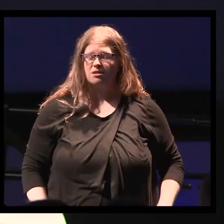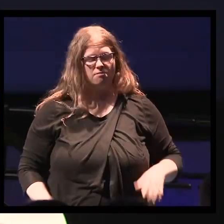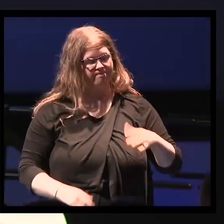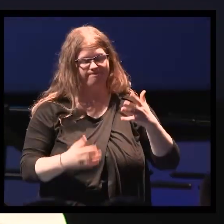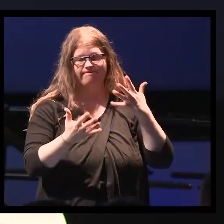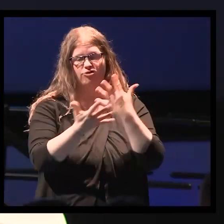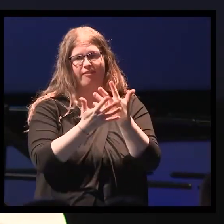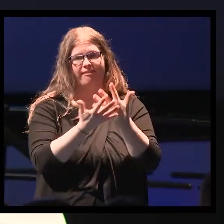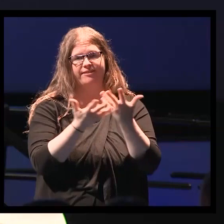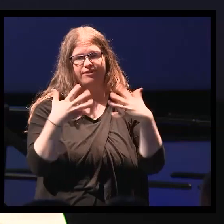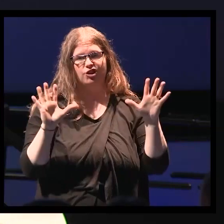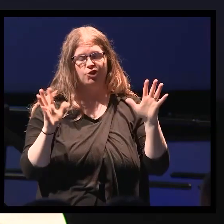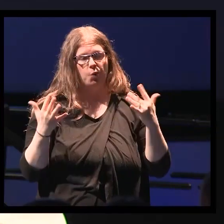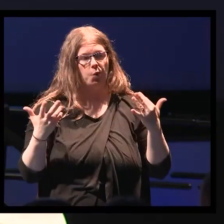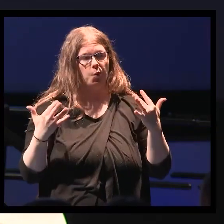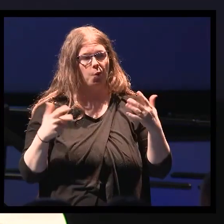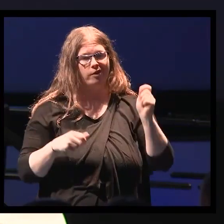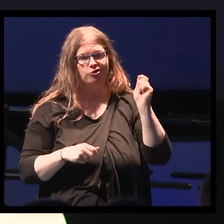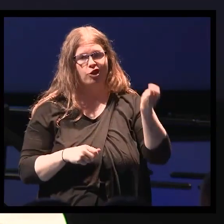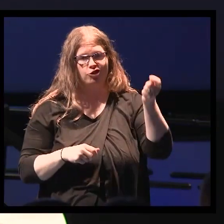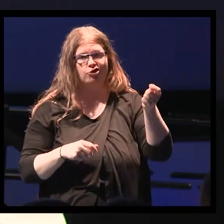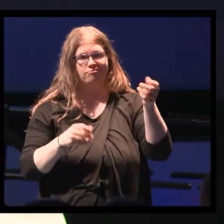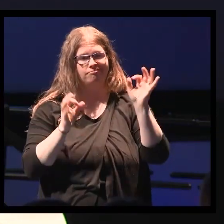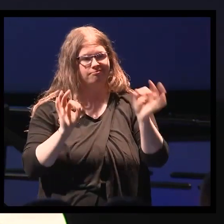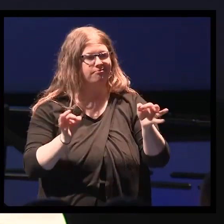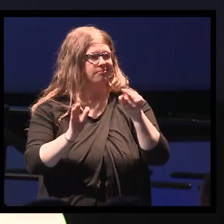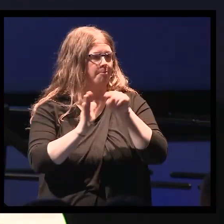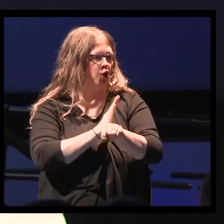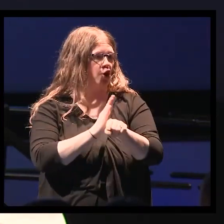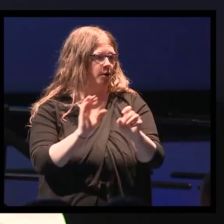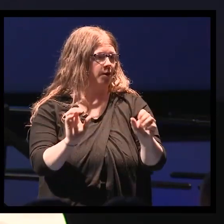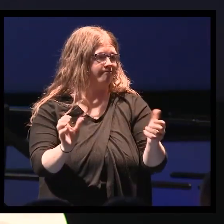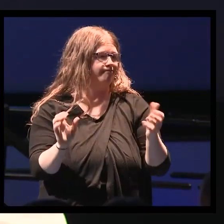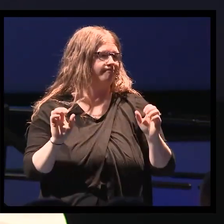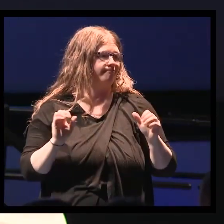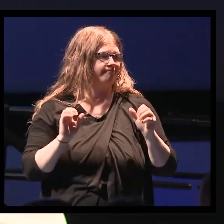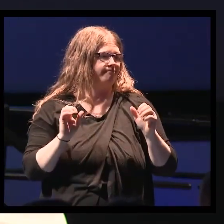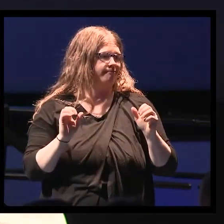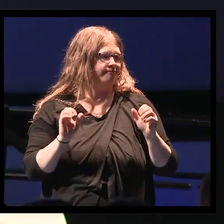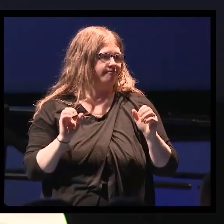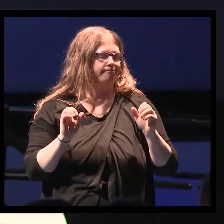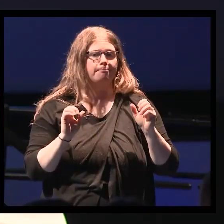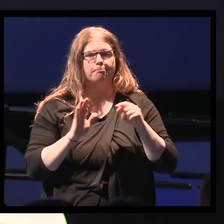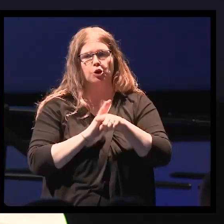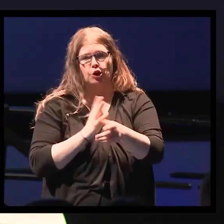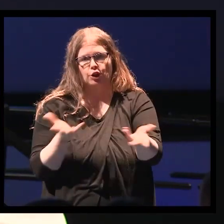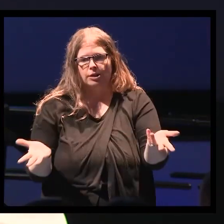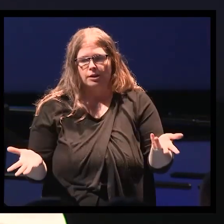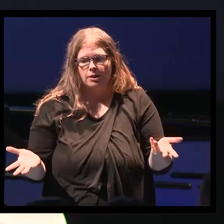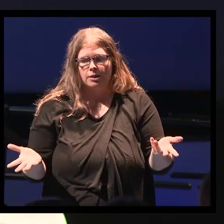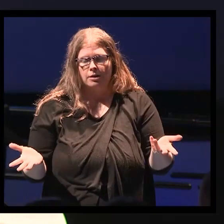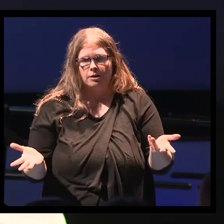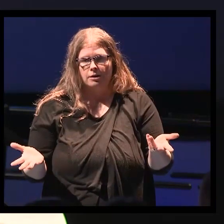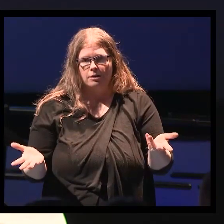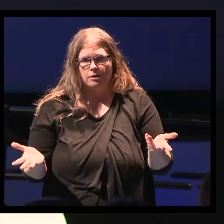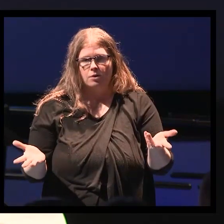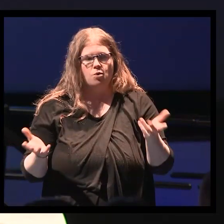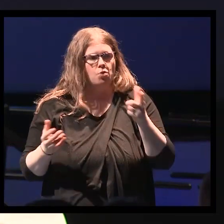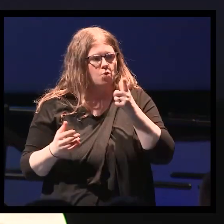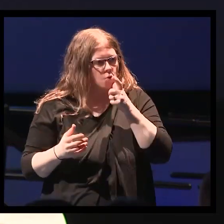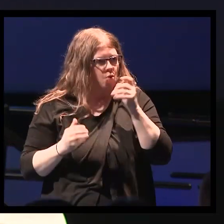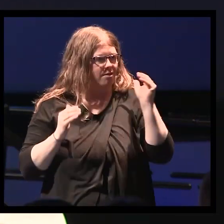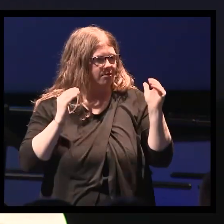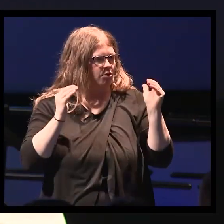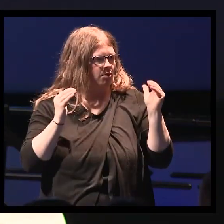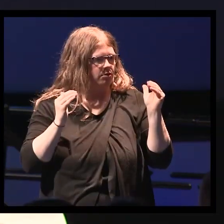is currently in jail awaiting sentencing for attempted murder. In fact, the only responsible adult who could possibly take her child out